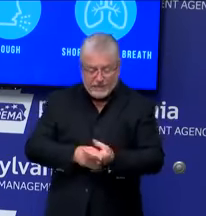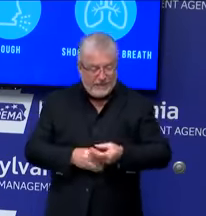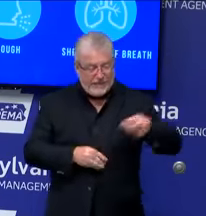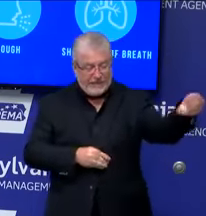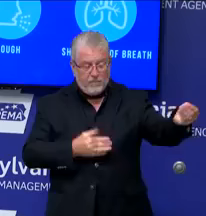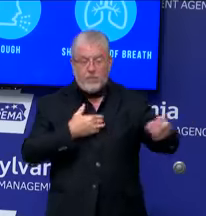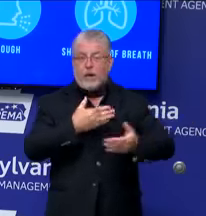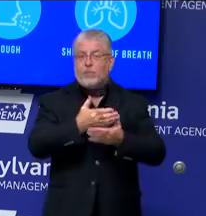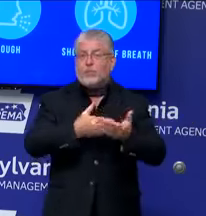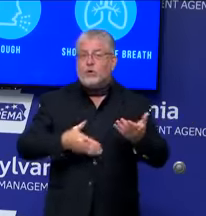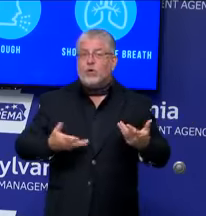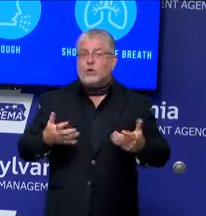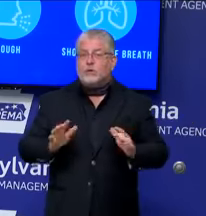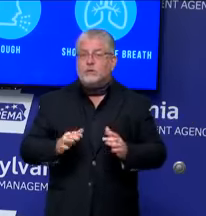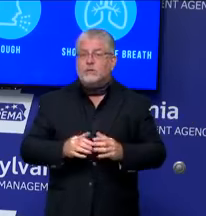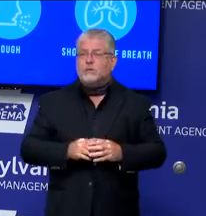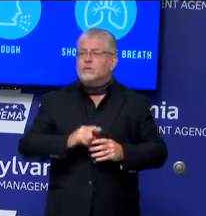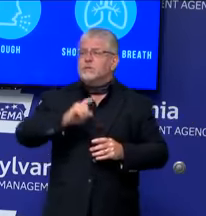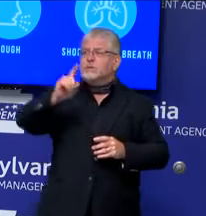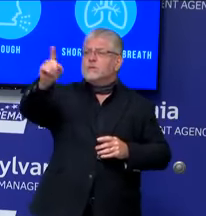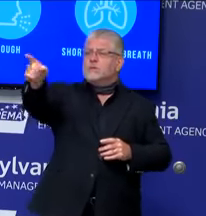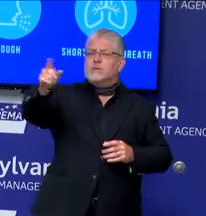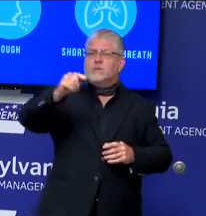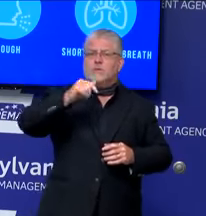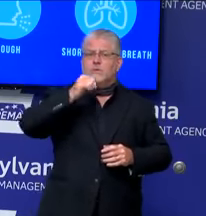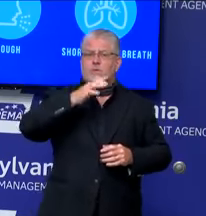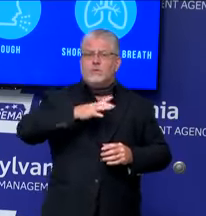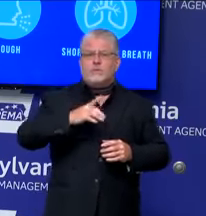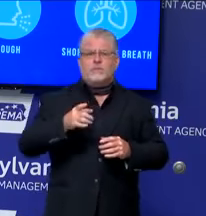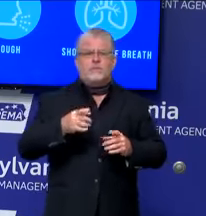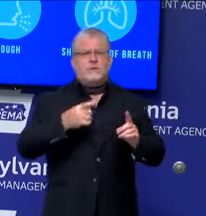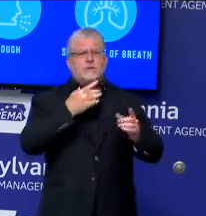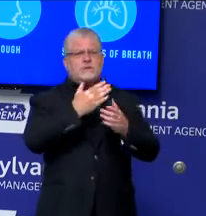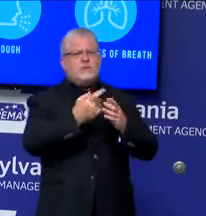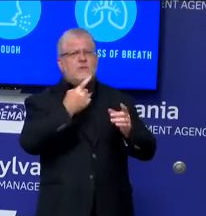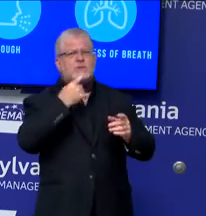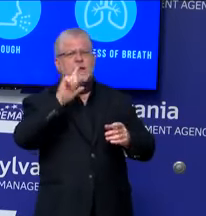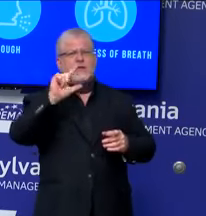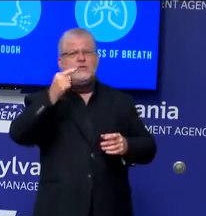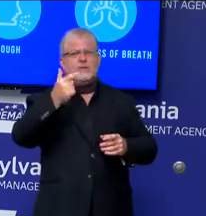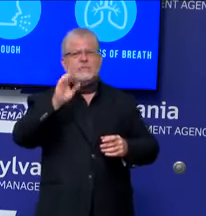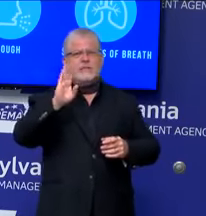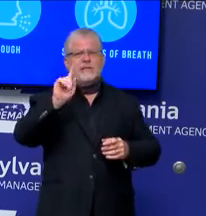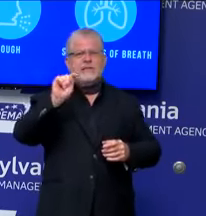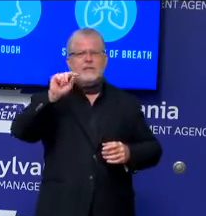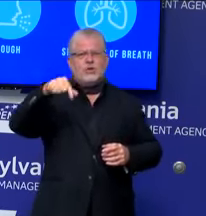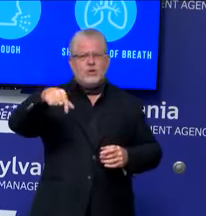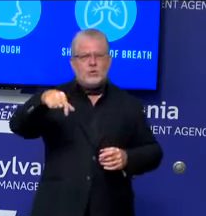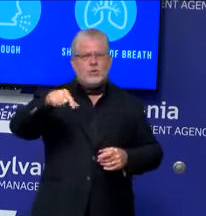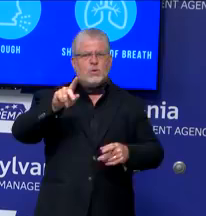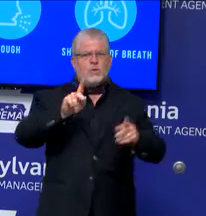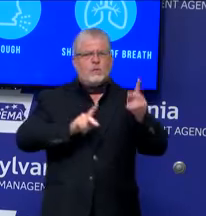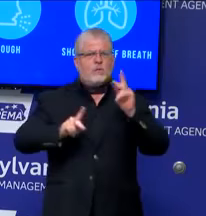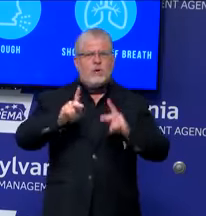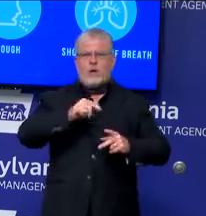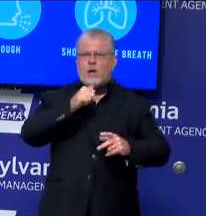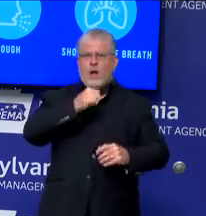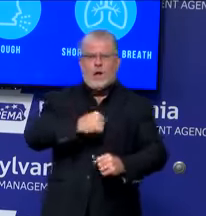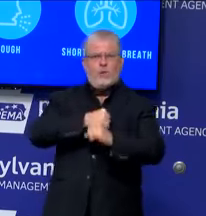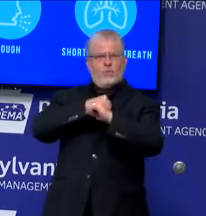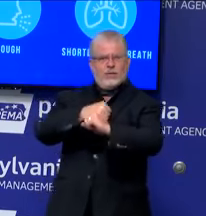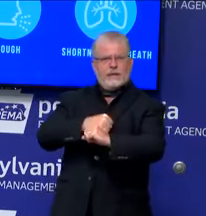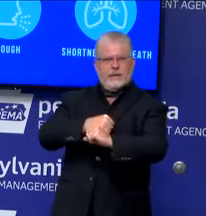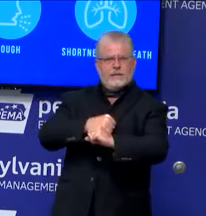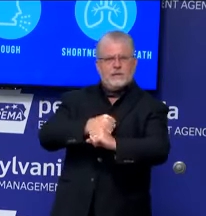You mentioned LGBTQ people are not protected from discrimination under state law, including yourself. I'm sorry. You have to deal with that.